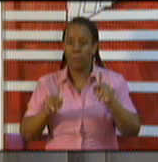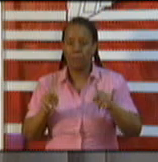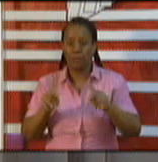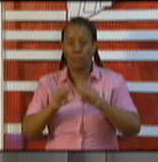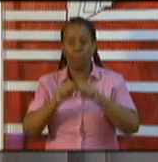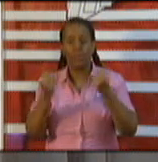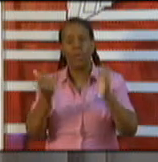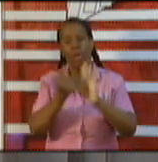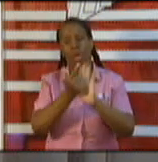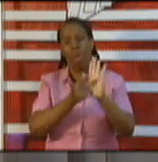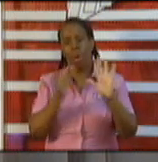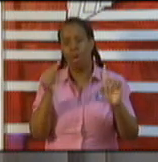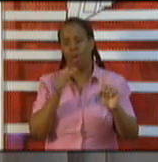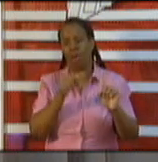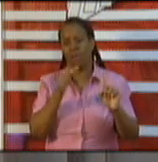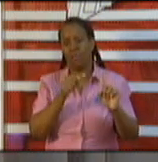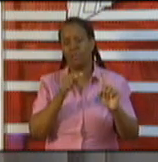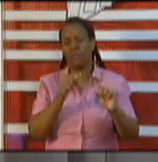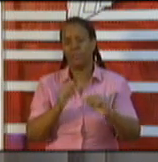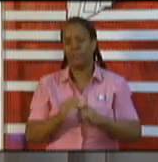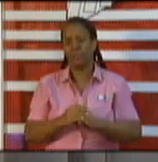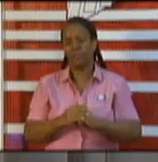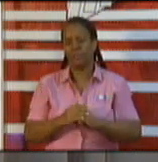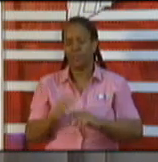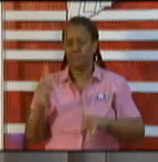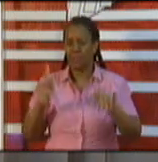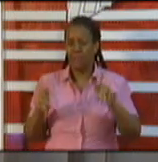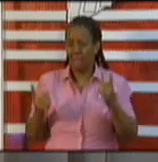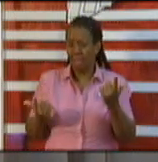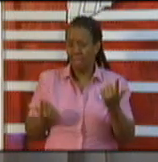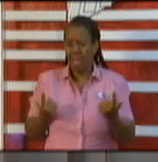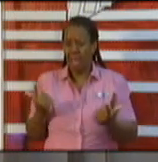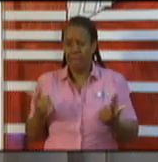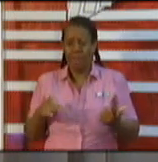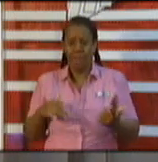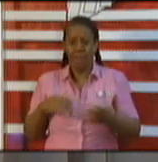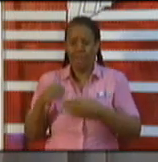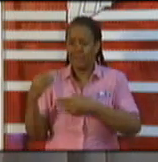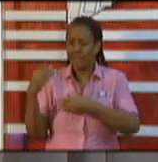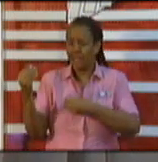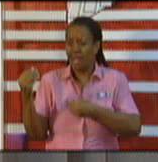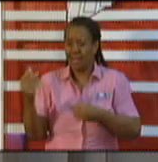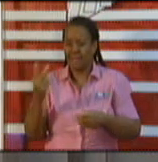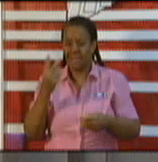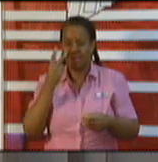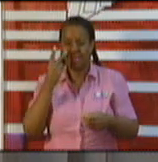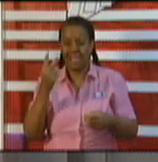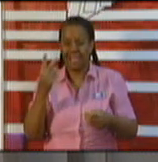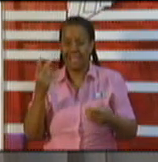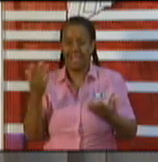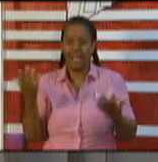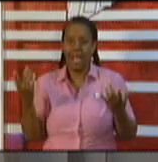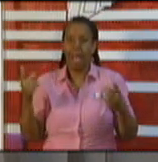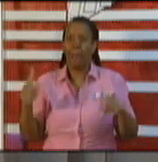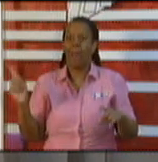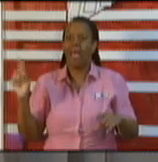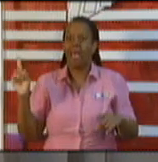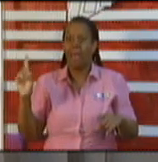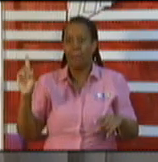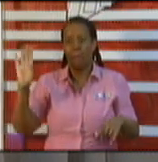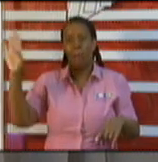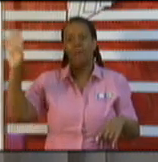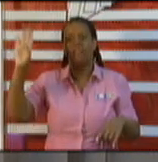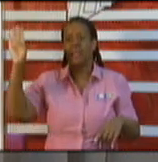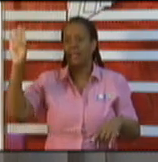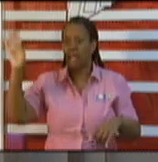laws of loitering, persons who are gathered outside. As we've seen, there was a video circulating of what went on in Barataria on Friday night.